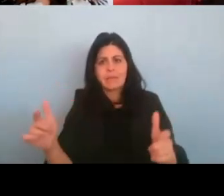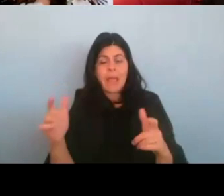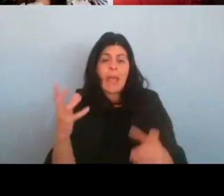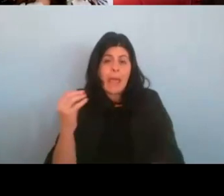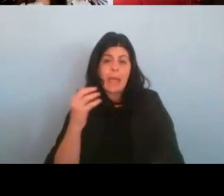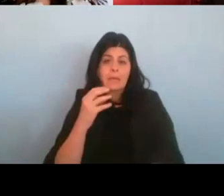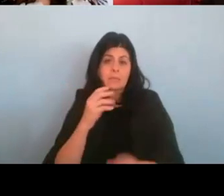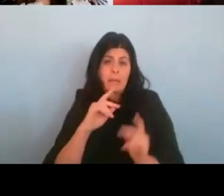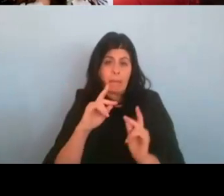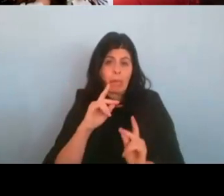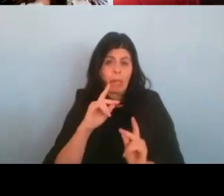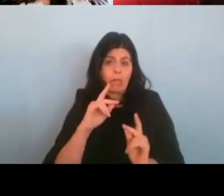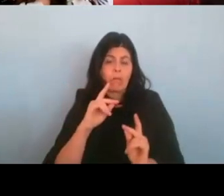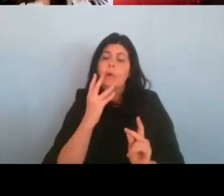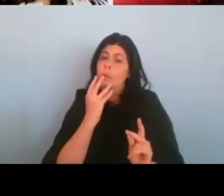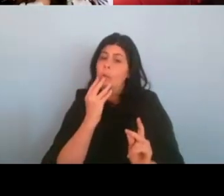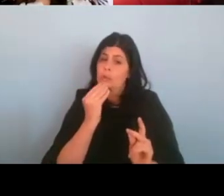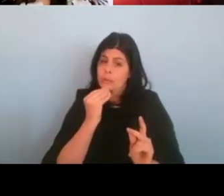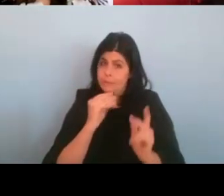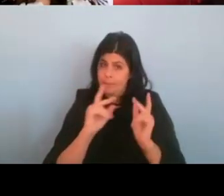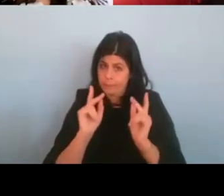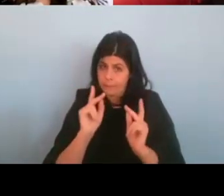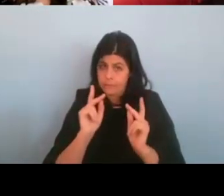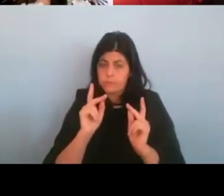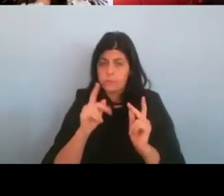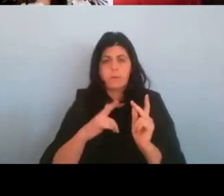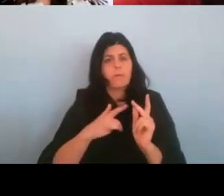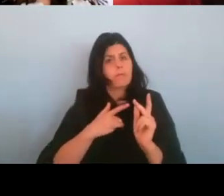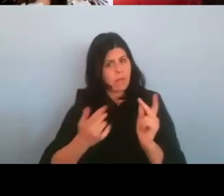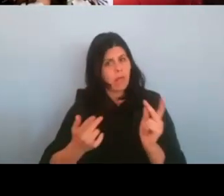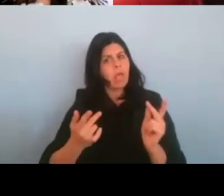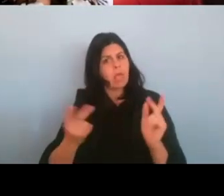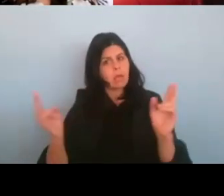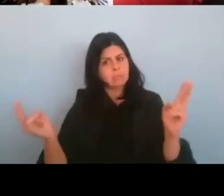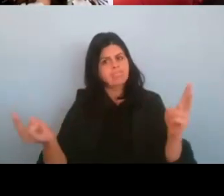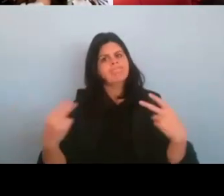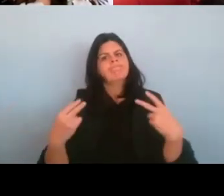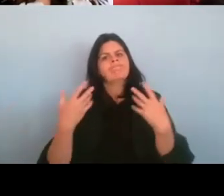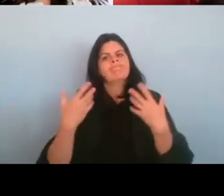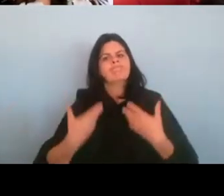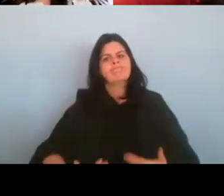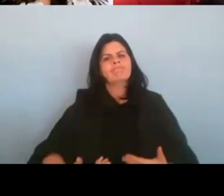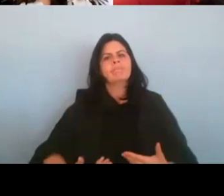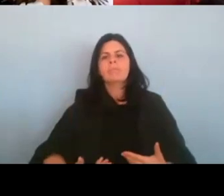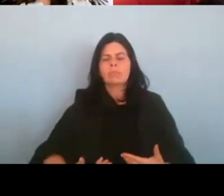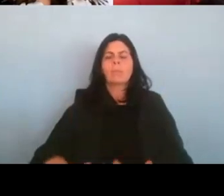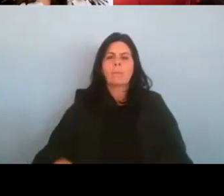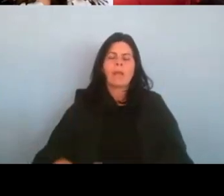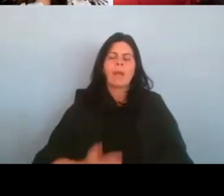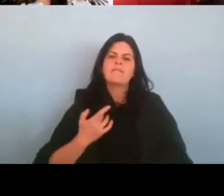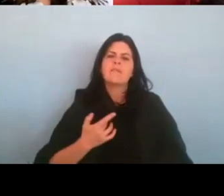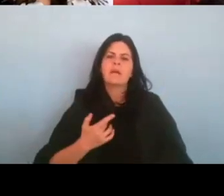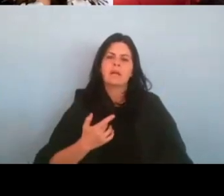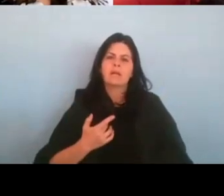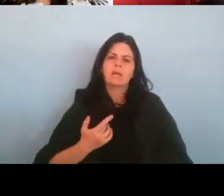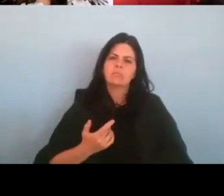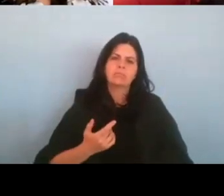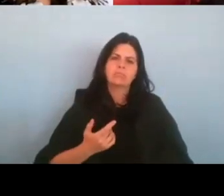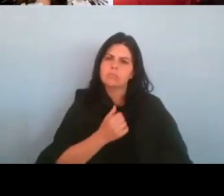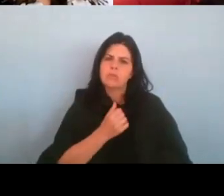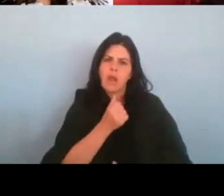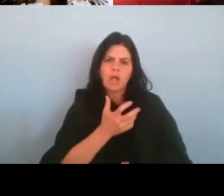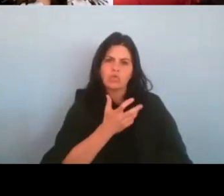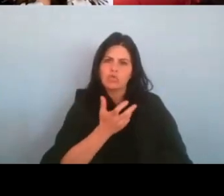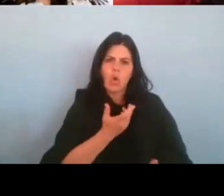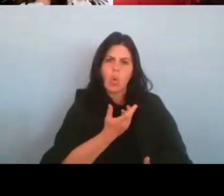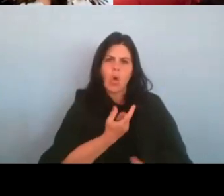to feel seen, to feel less alone in this world. Um, and I think for